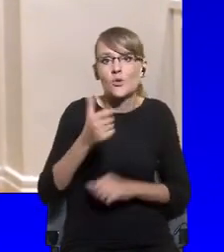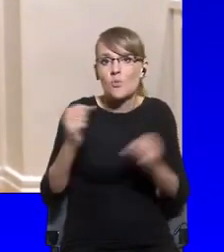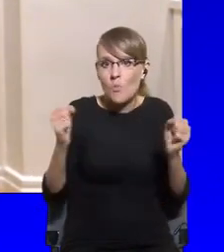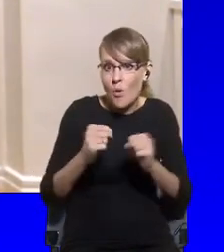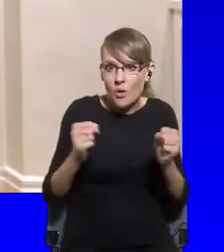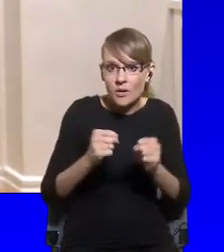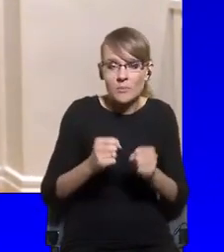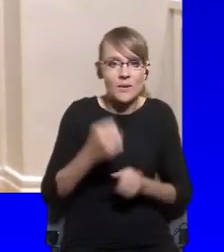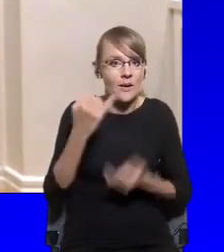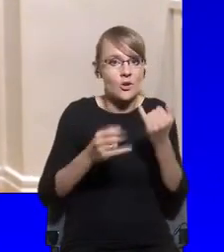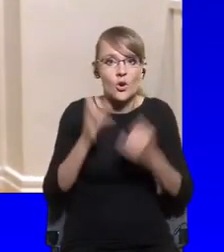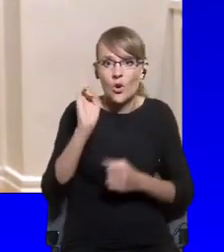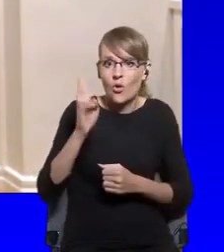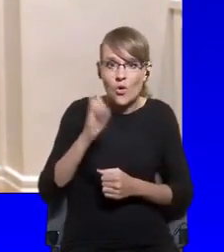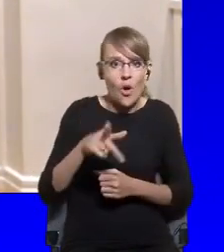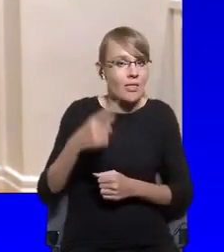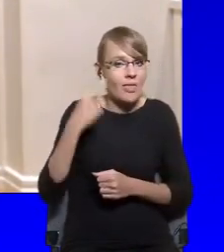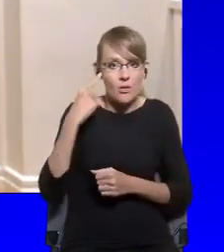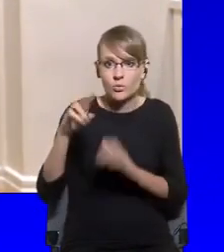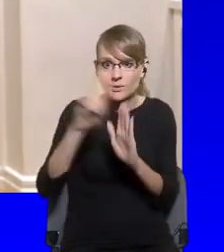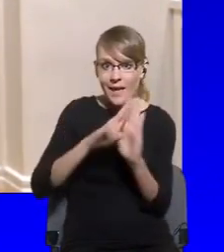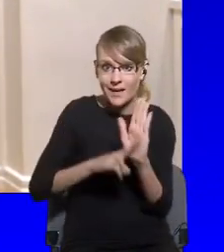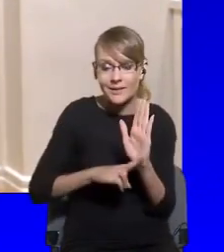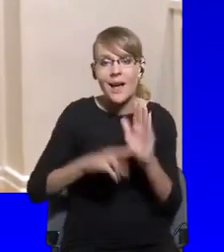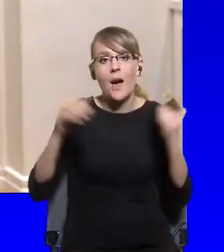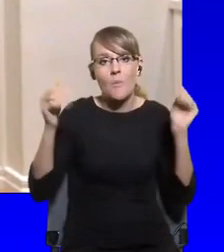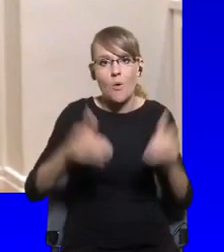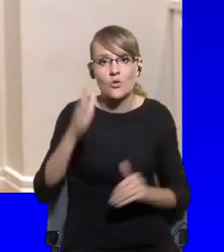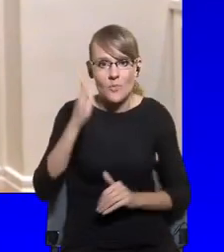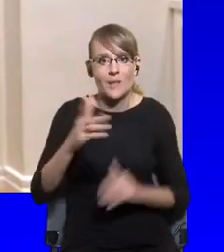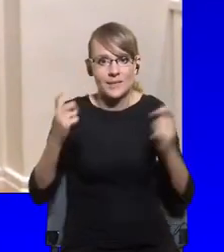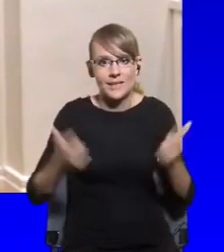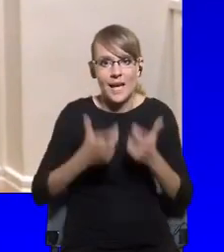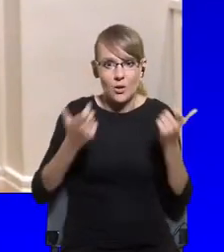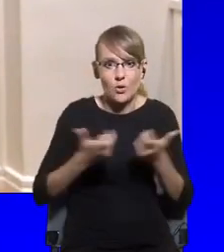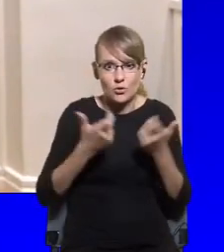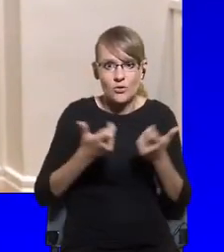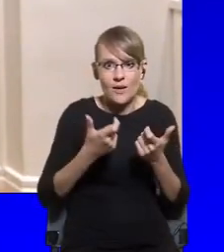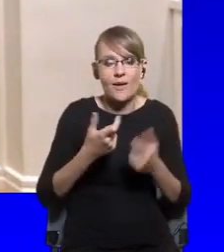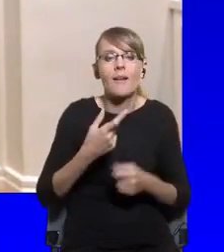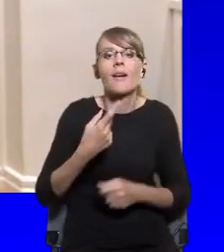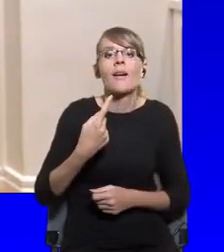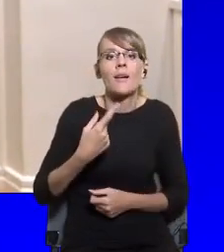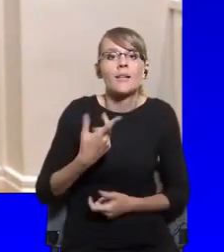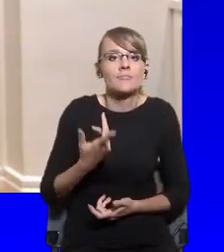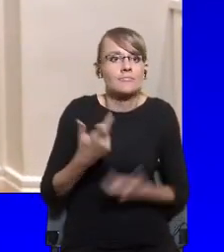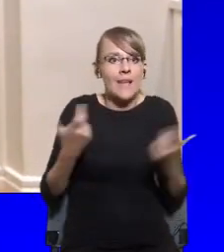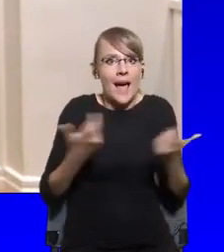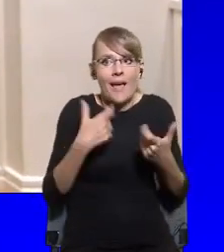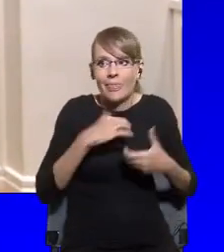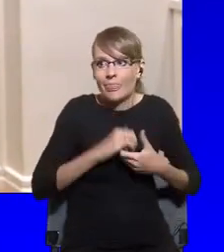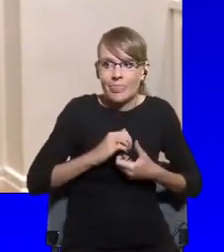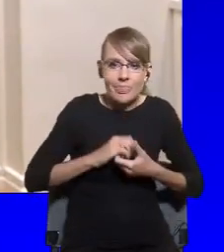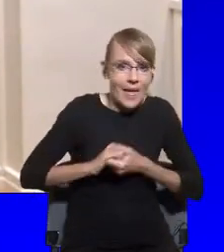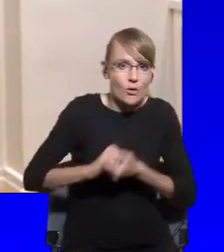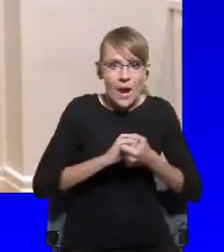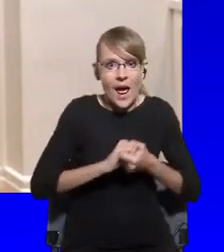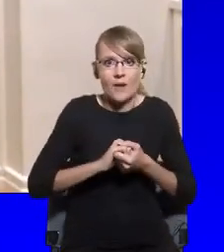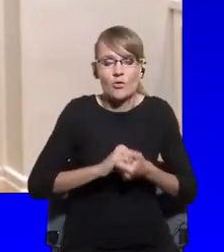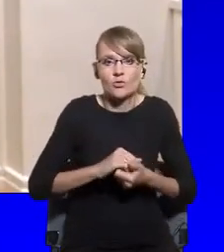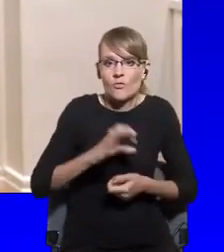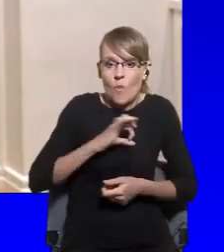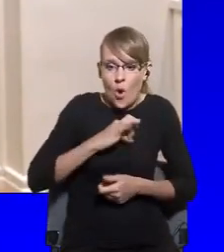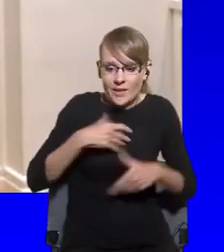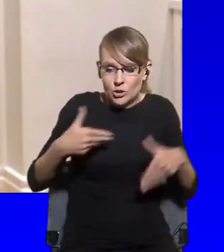own personal integrity, our own health. And this is really something that